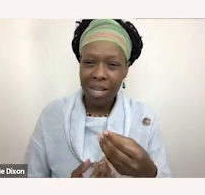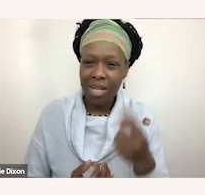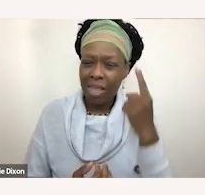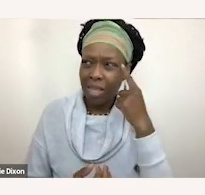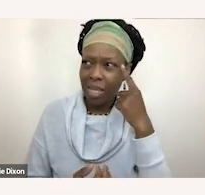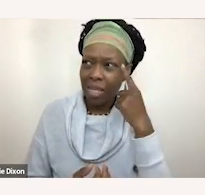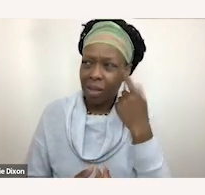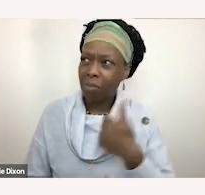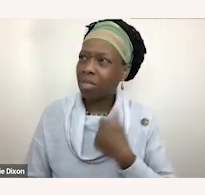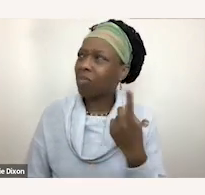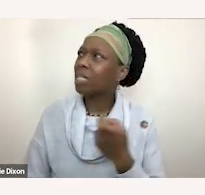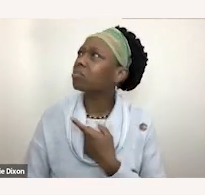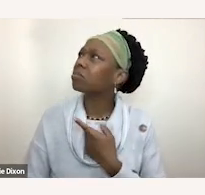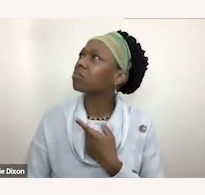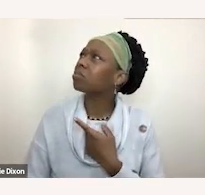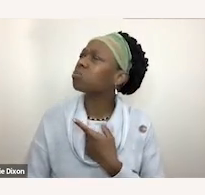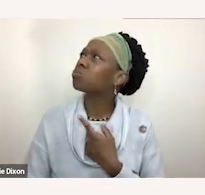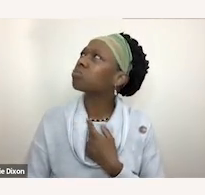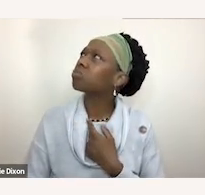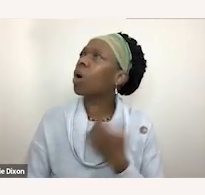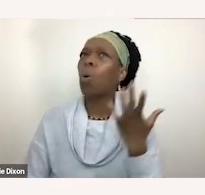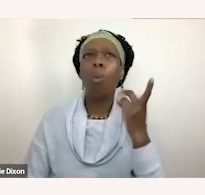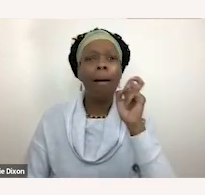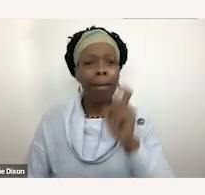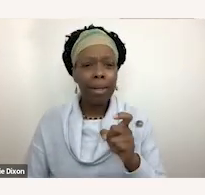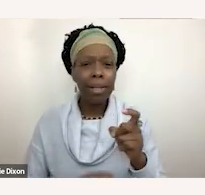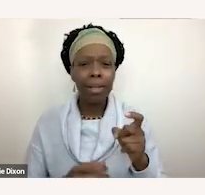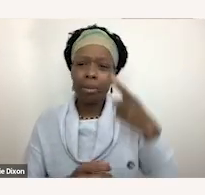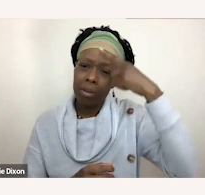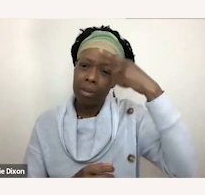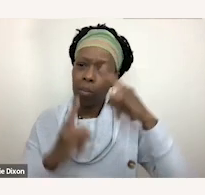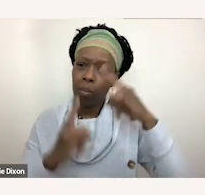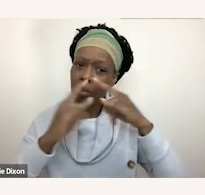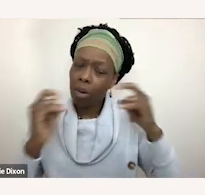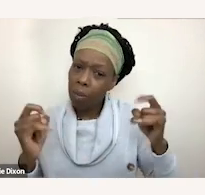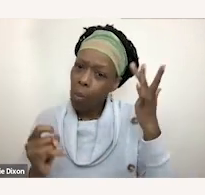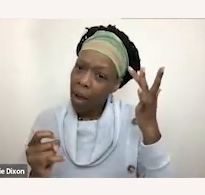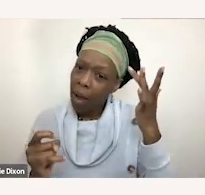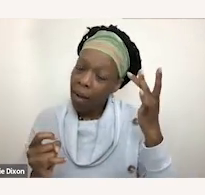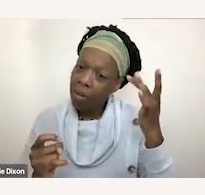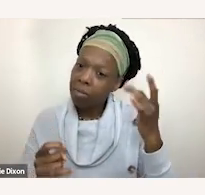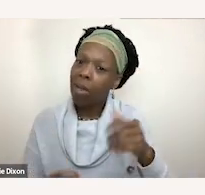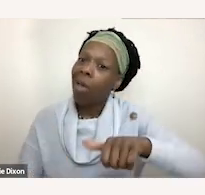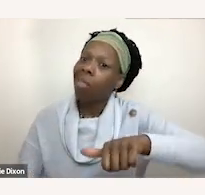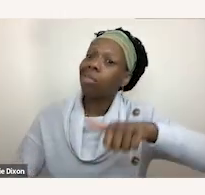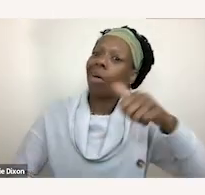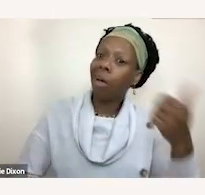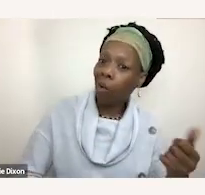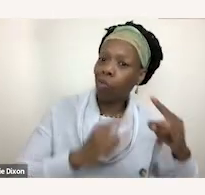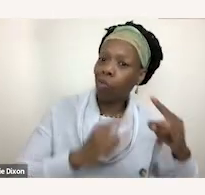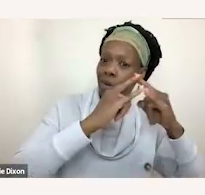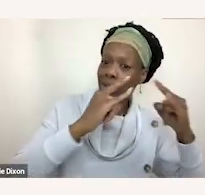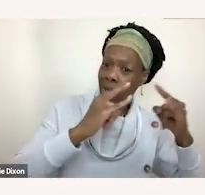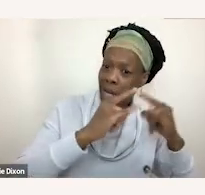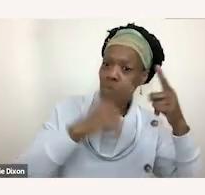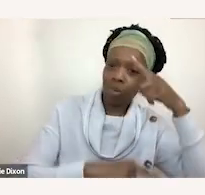and it was because the the other summer camps were really exclusionary and so you know the I suppose